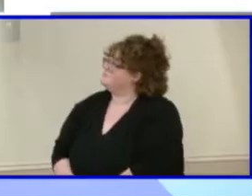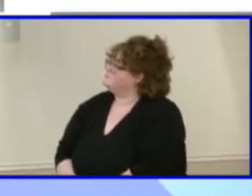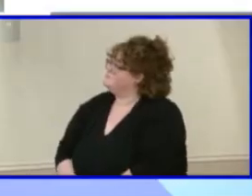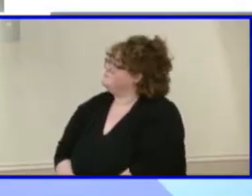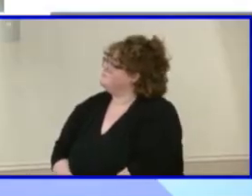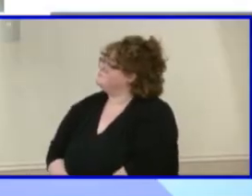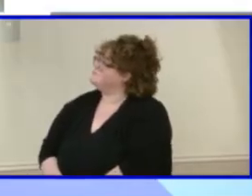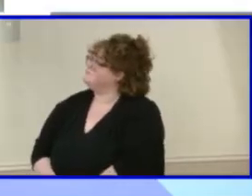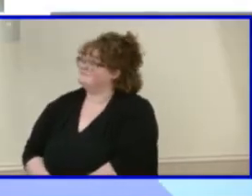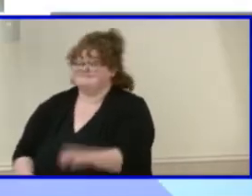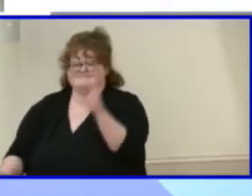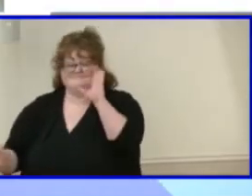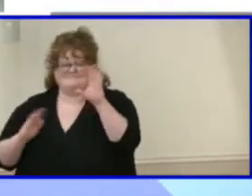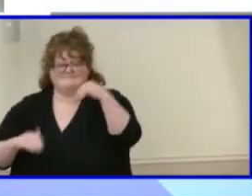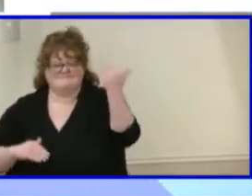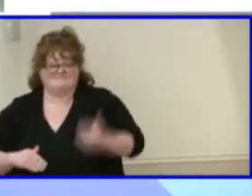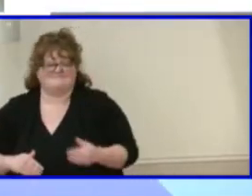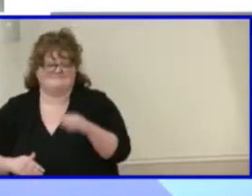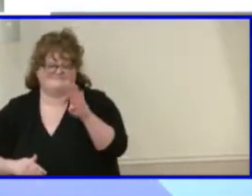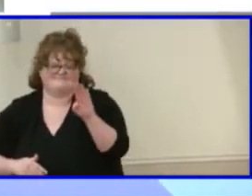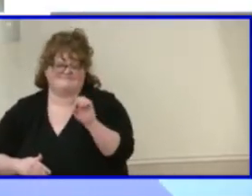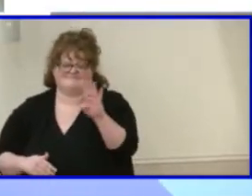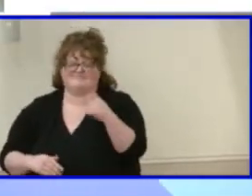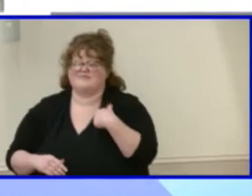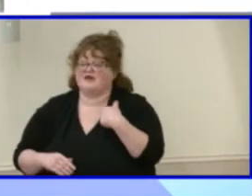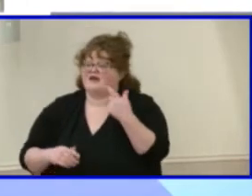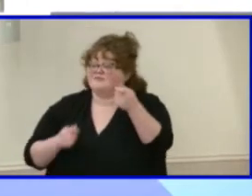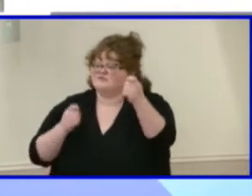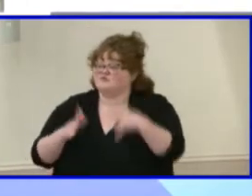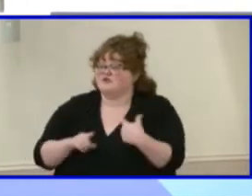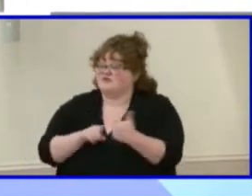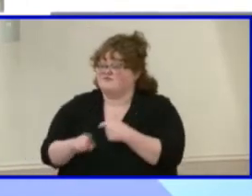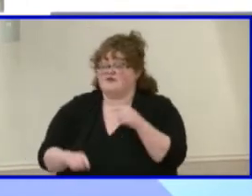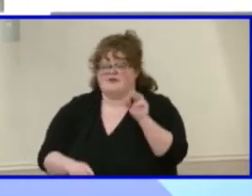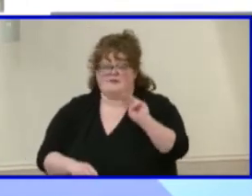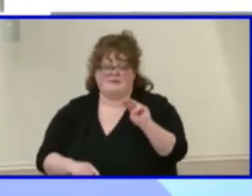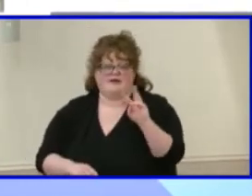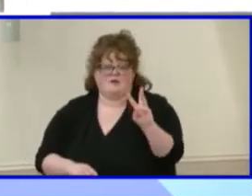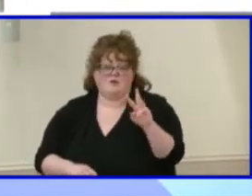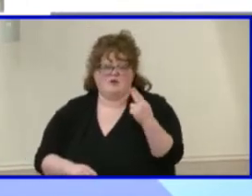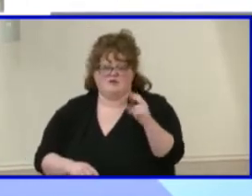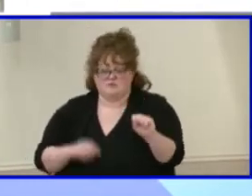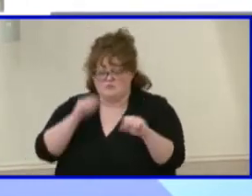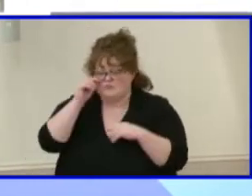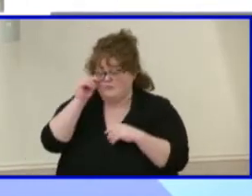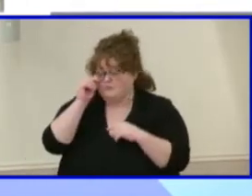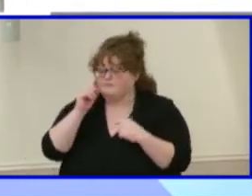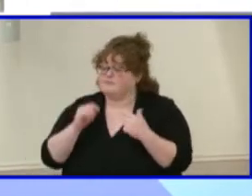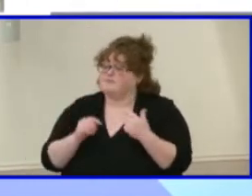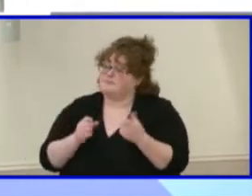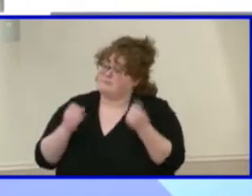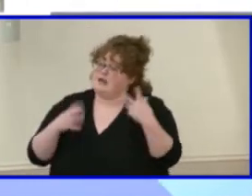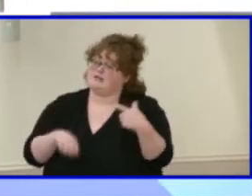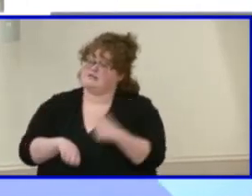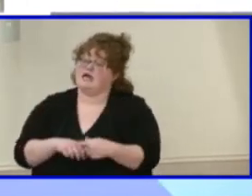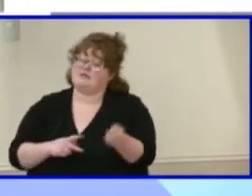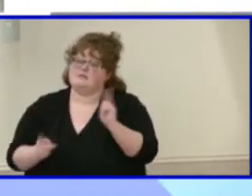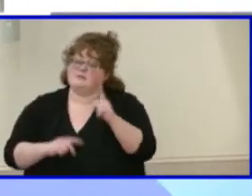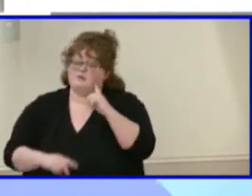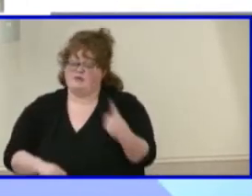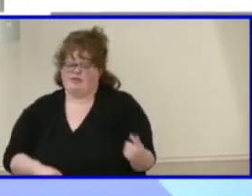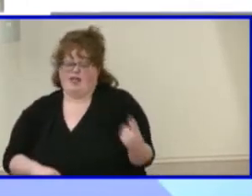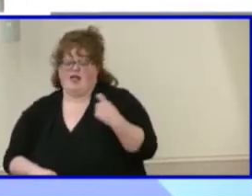Hi, my name is Bob Lowry and I'm the director here at Maggie L. Walker Governor's School. I'm often asked about what makes what makes an ideal Walker